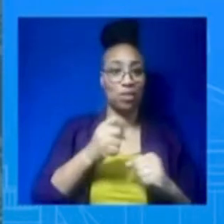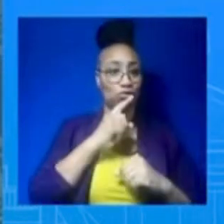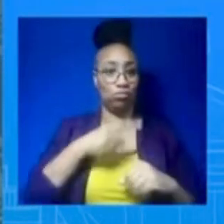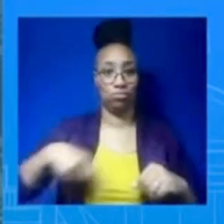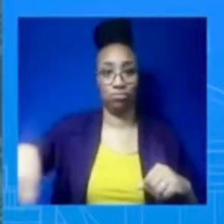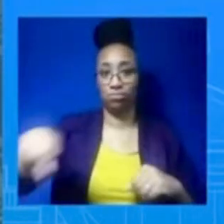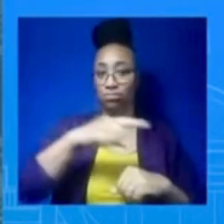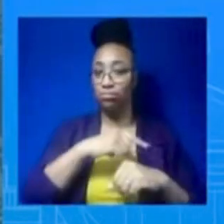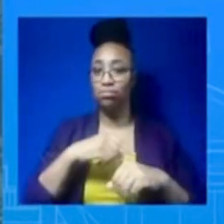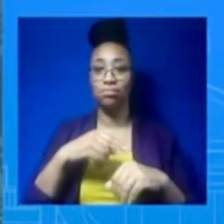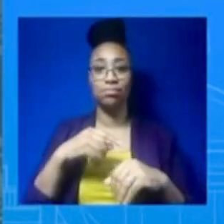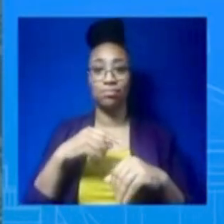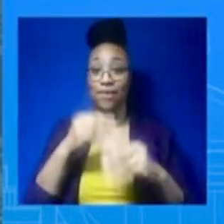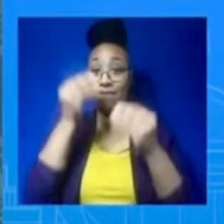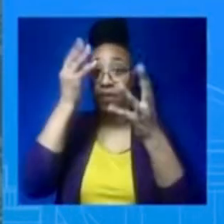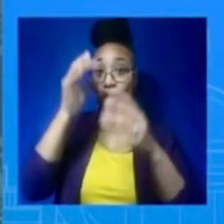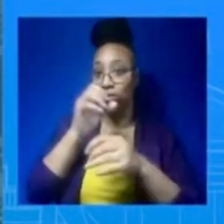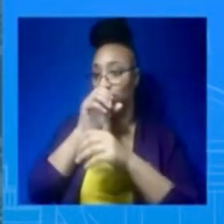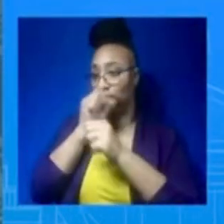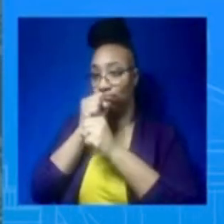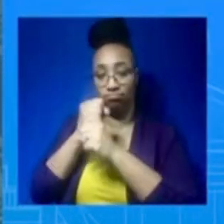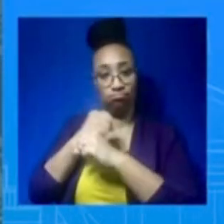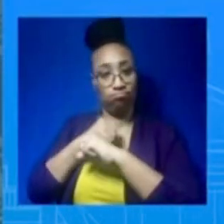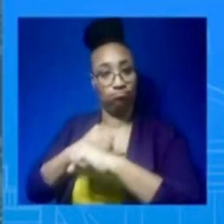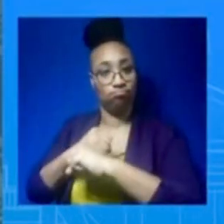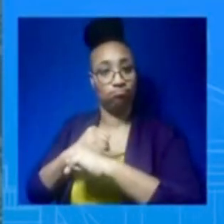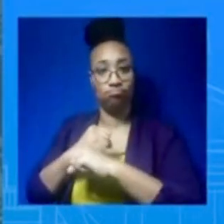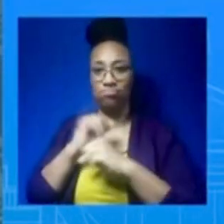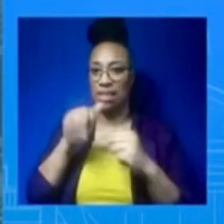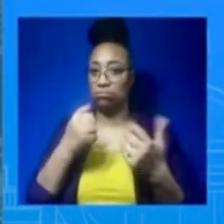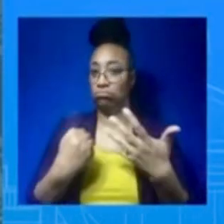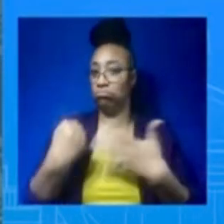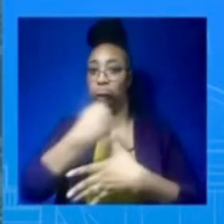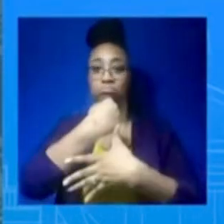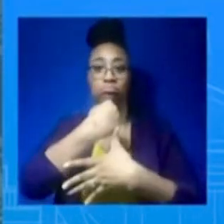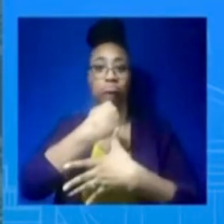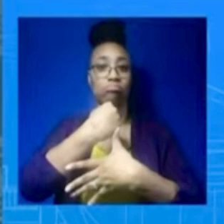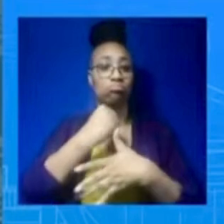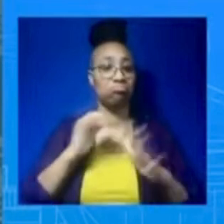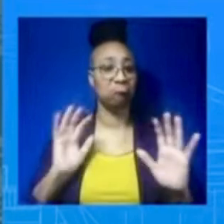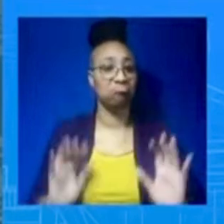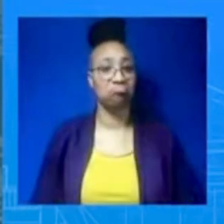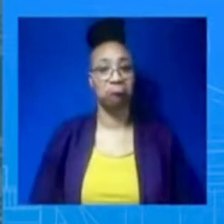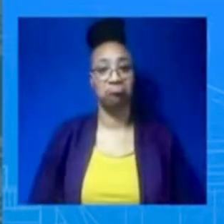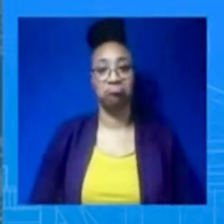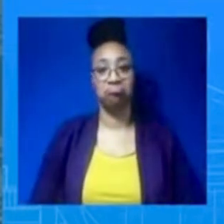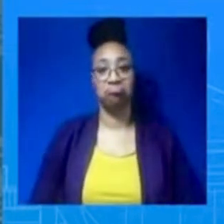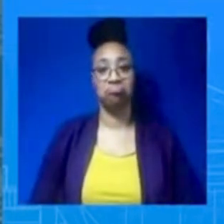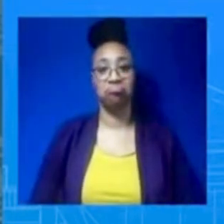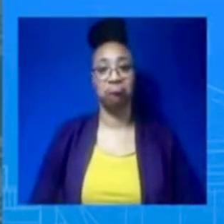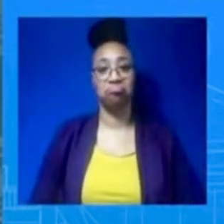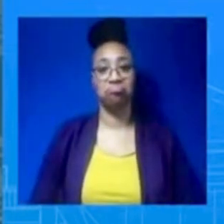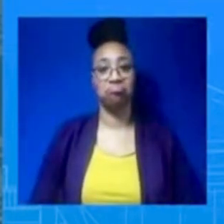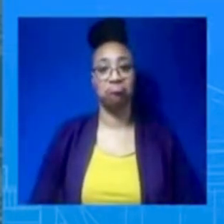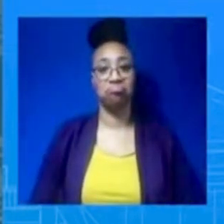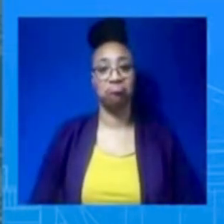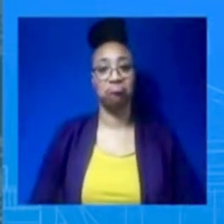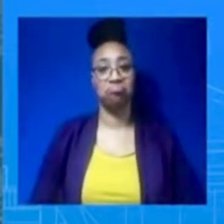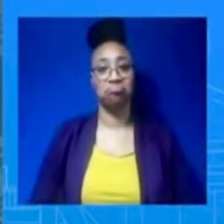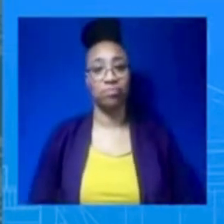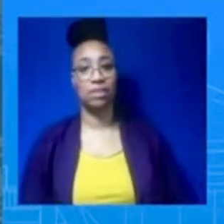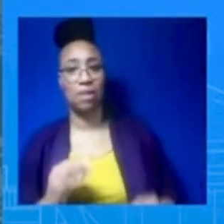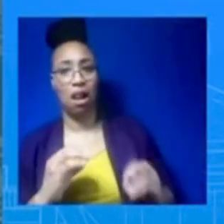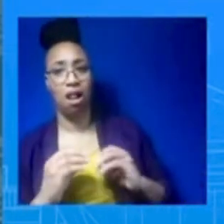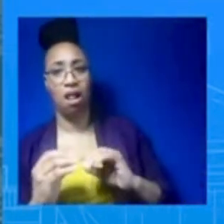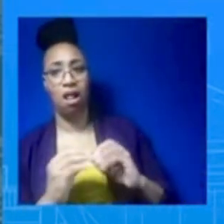will always be the default position that he'll take as he makes these decisions. So that doesn't rule out the objects that are not? You're asking a hypothetical. I mean, we're not